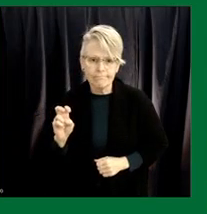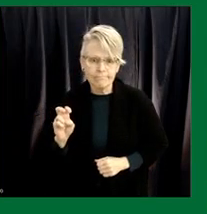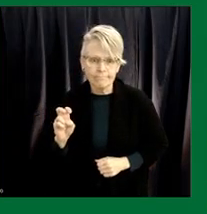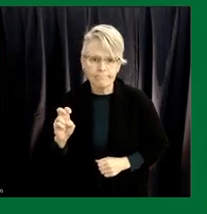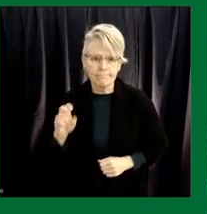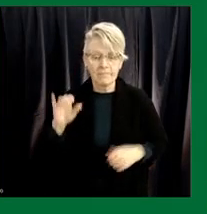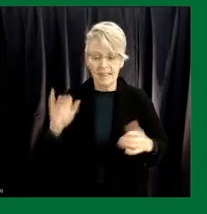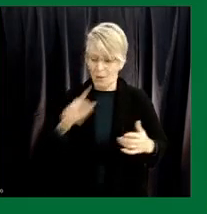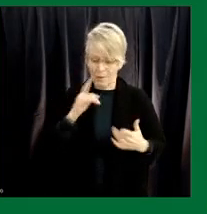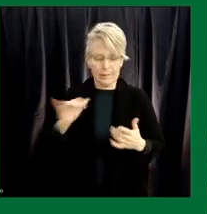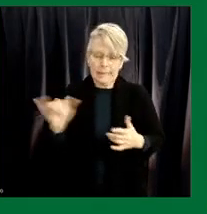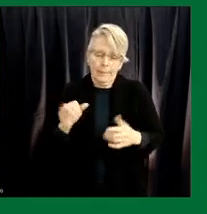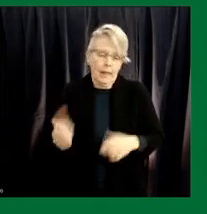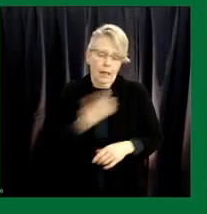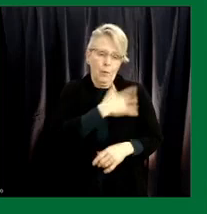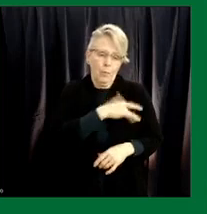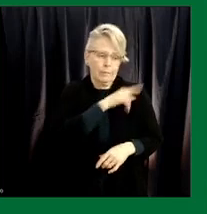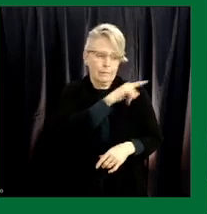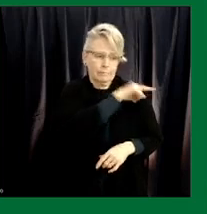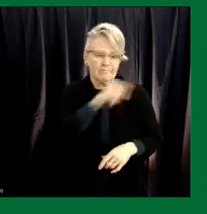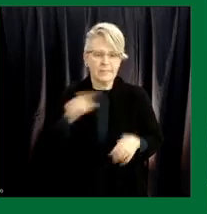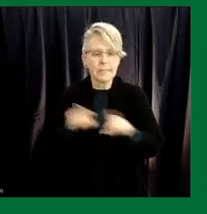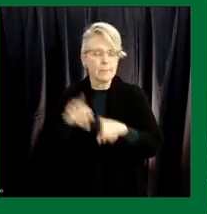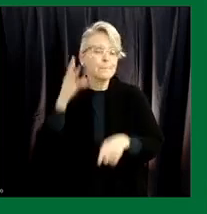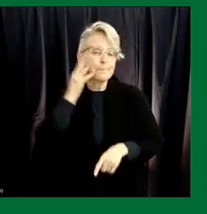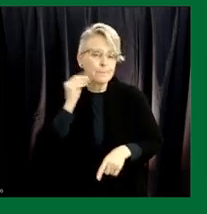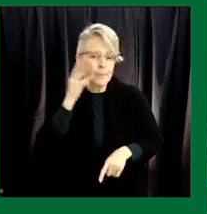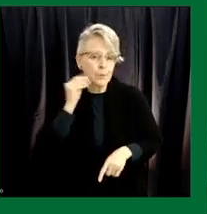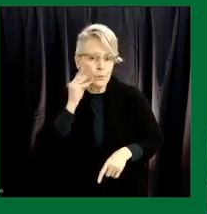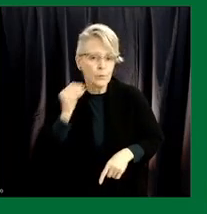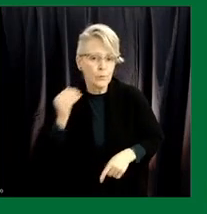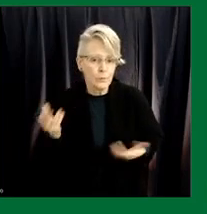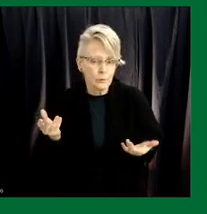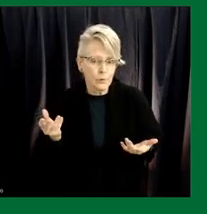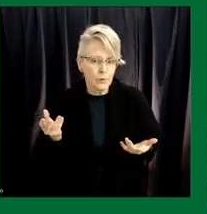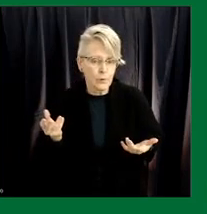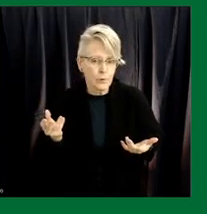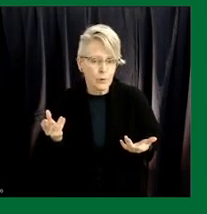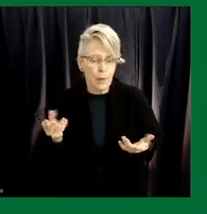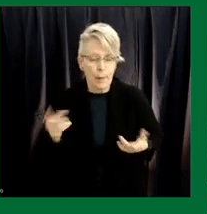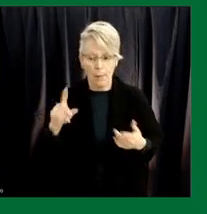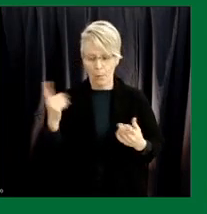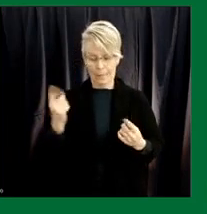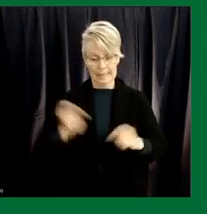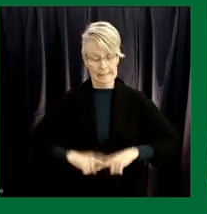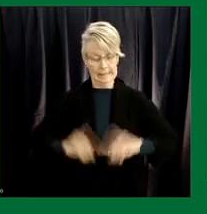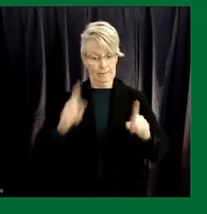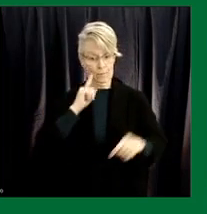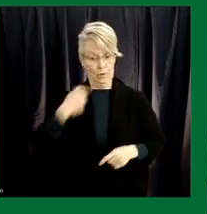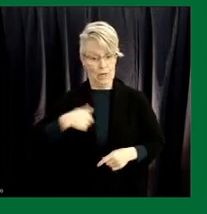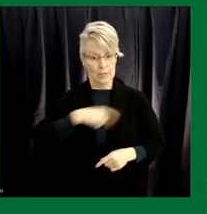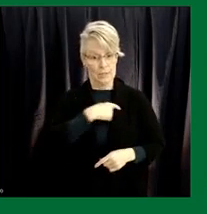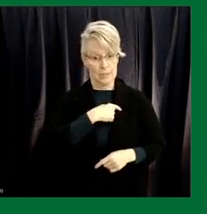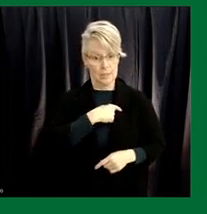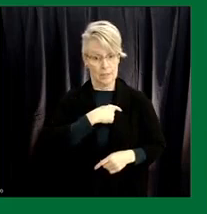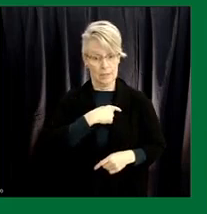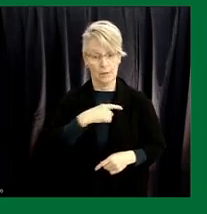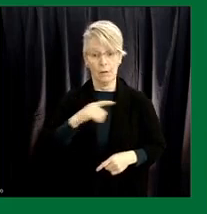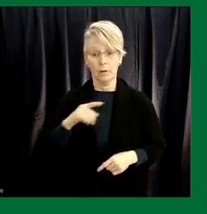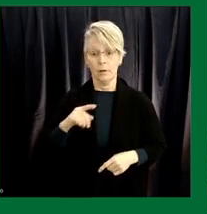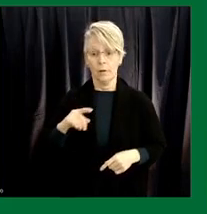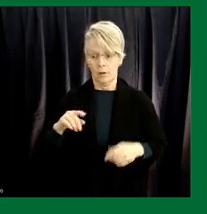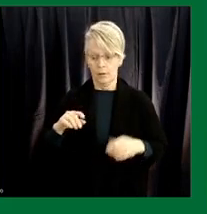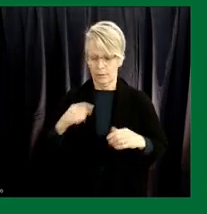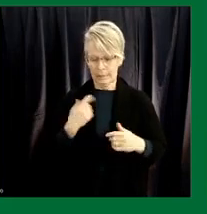what other provinces have seen and what it means for us is basically you know we the variants of